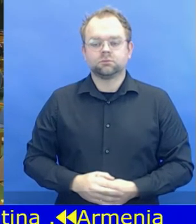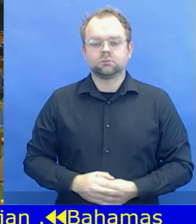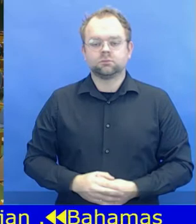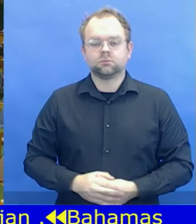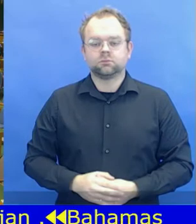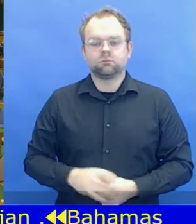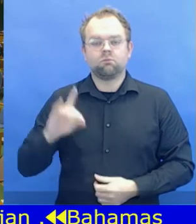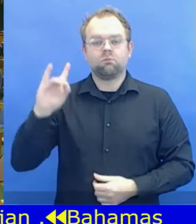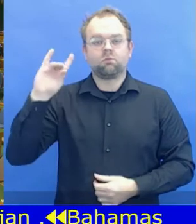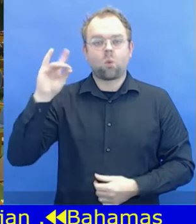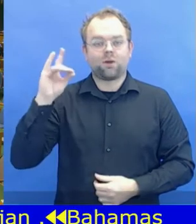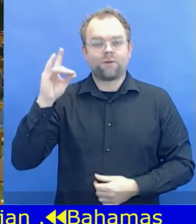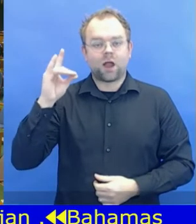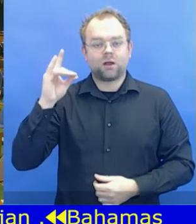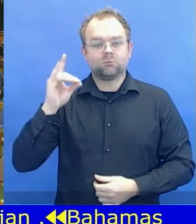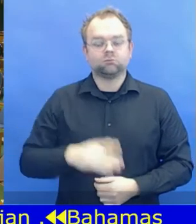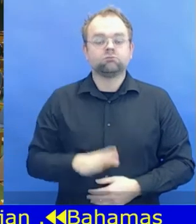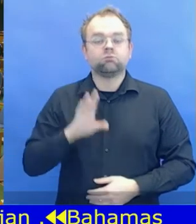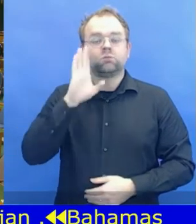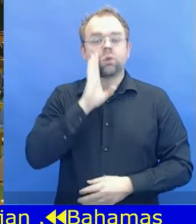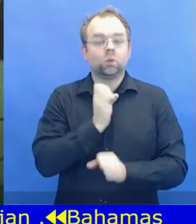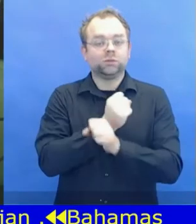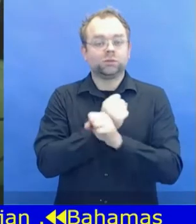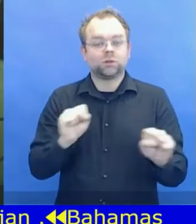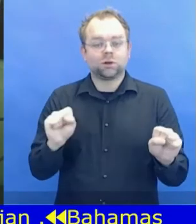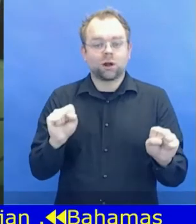Brazil,